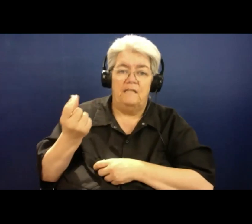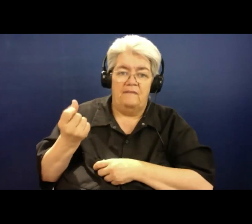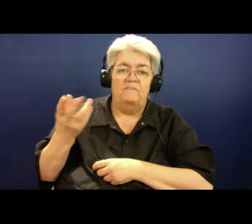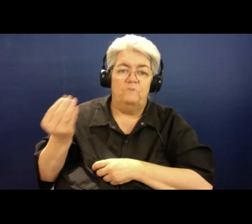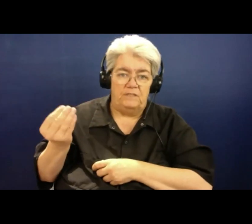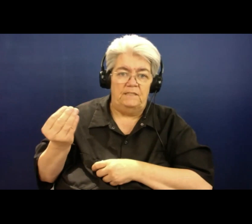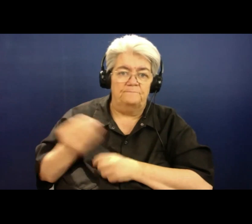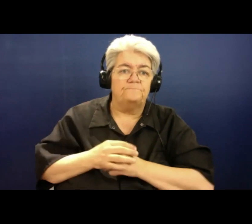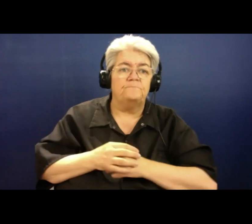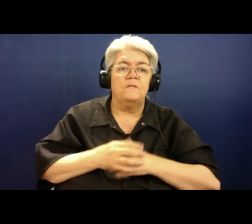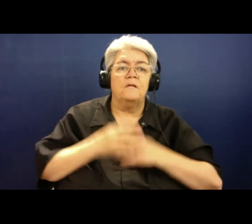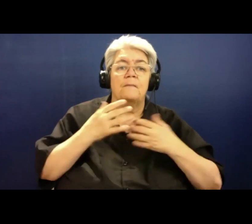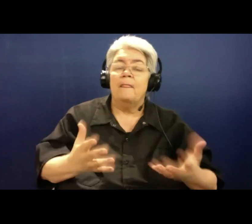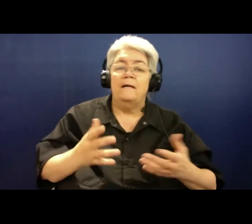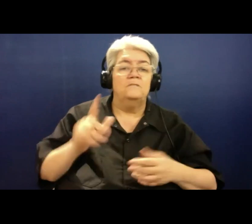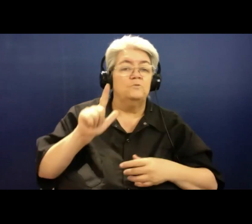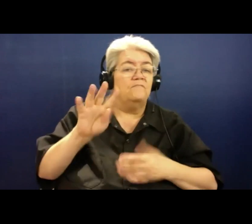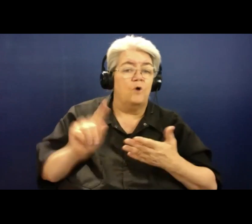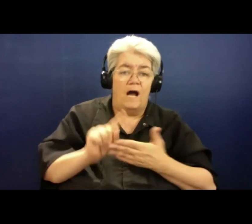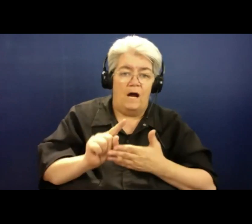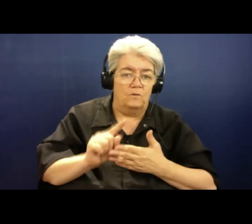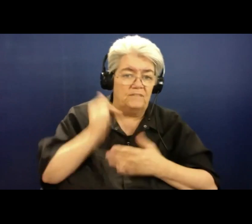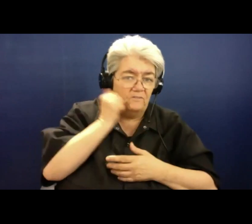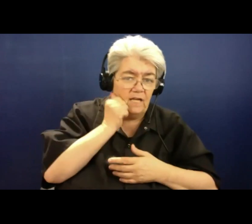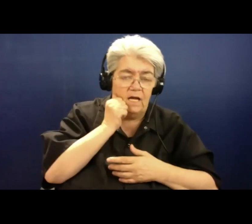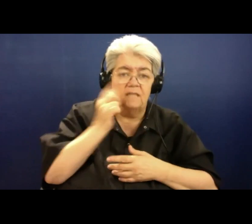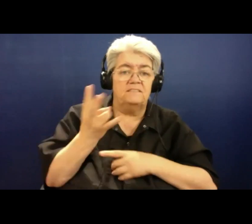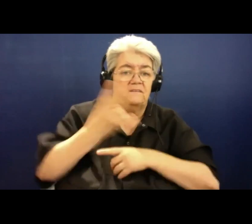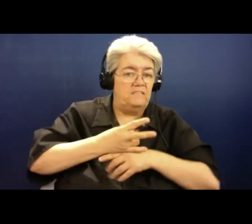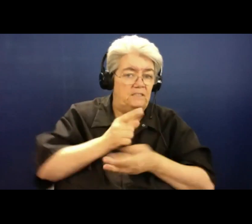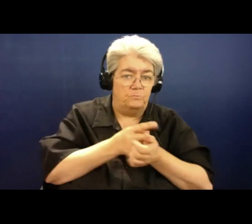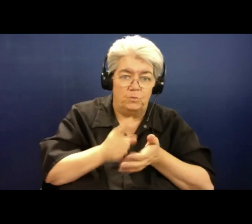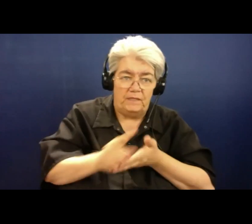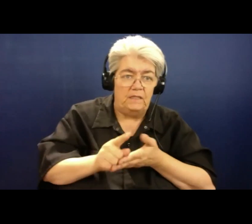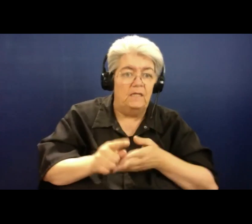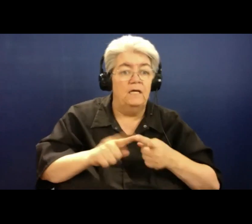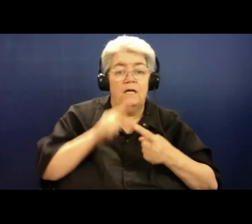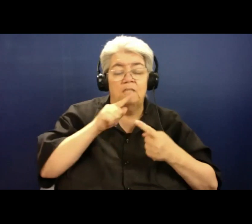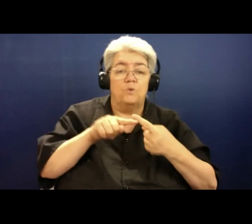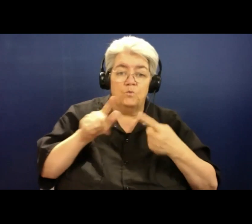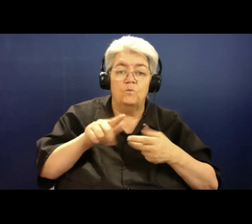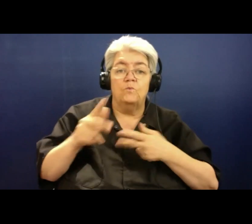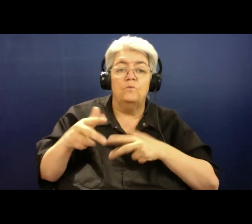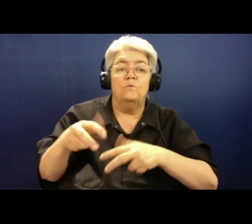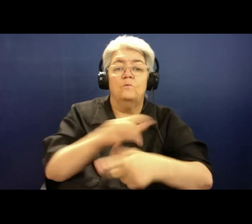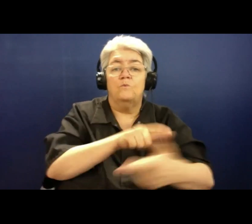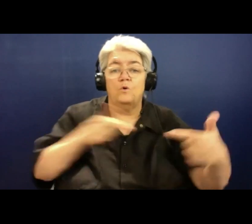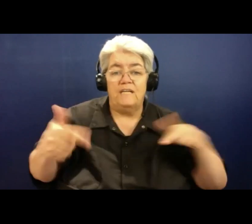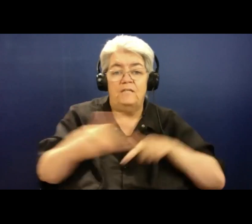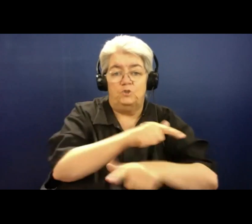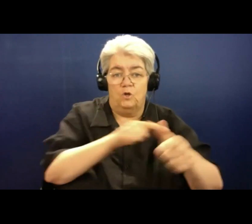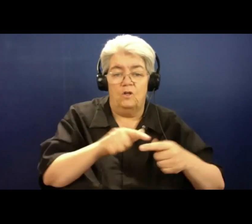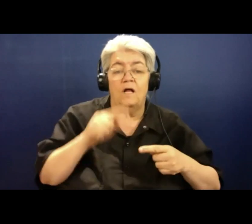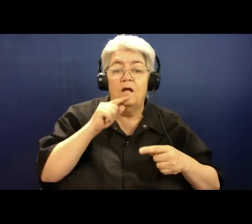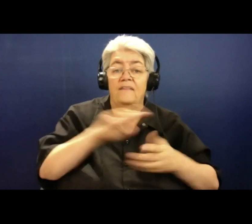It operates 24 hours a day, seven days a week nationally. It operates on a rotational system. have 41 centres around